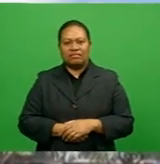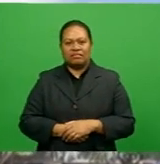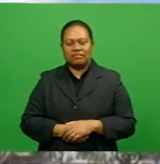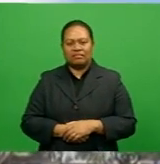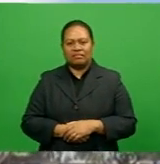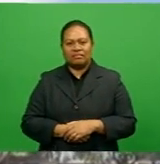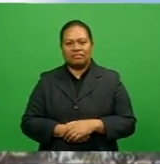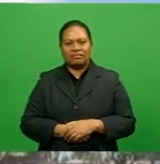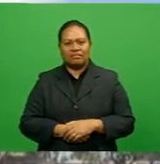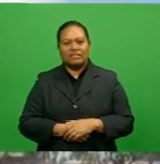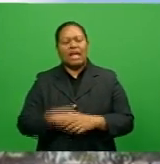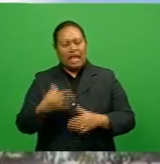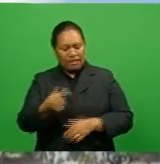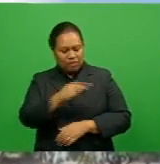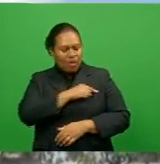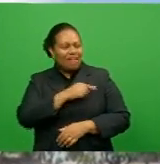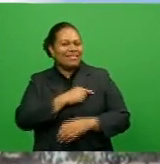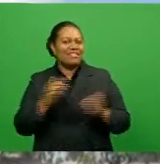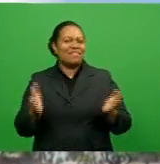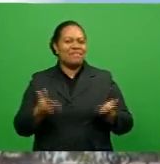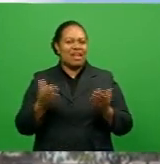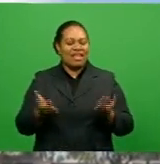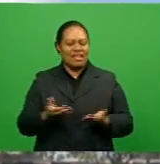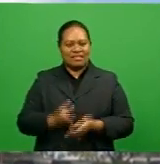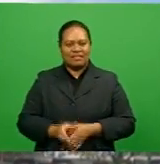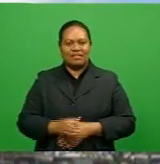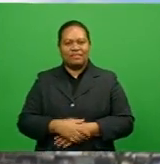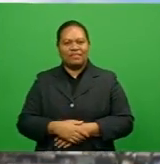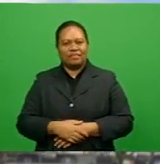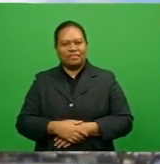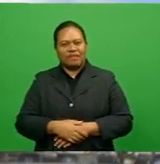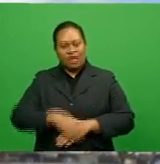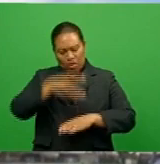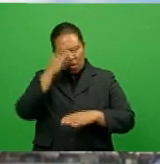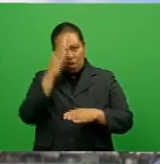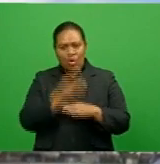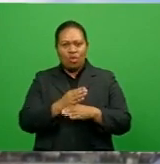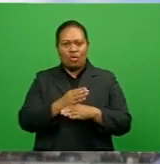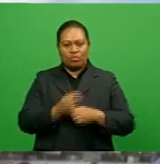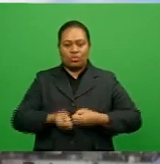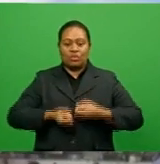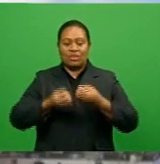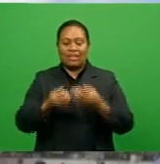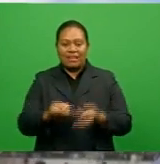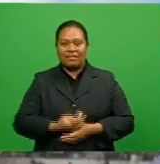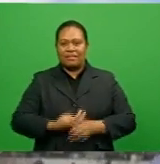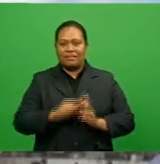quality players that also can match them and we hope to give our three